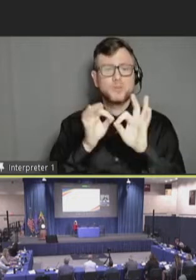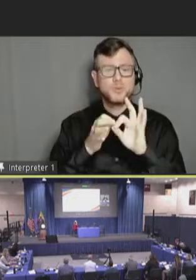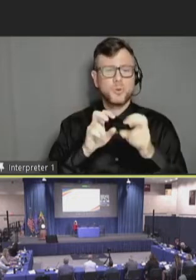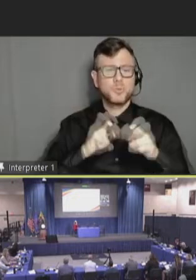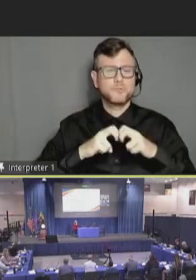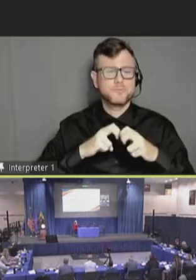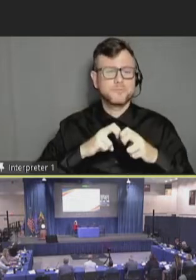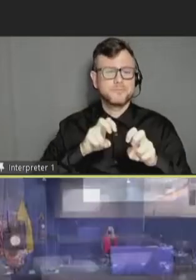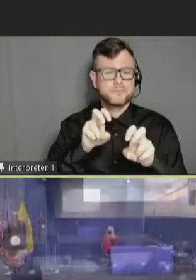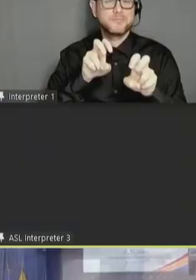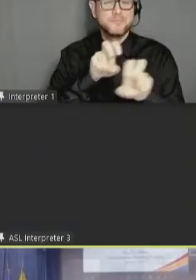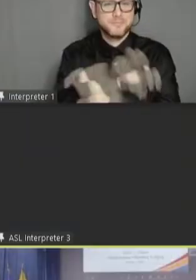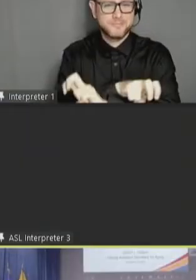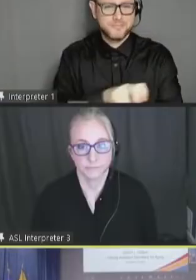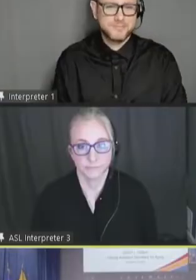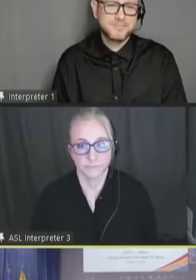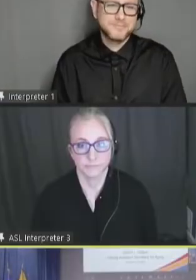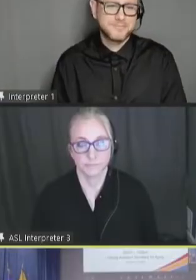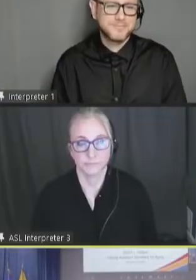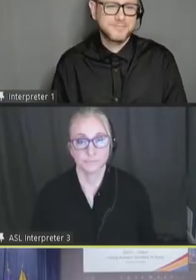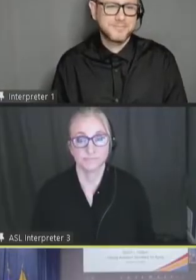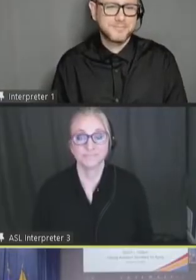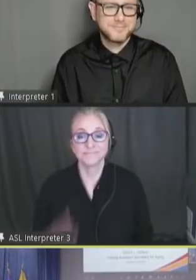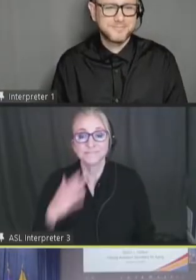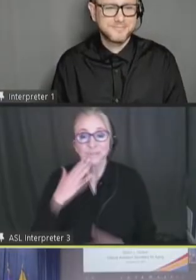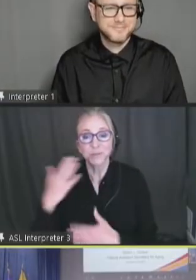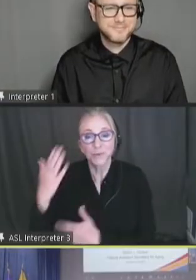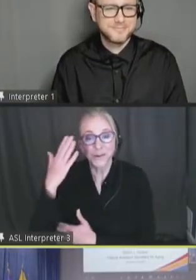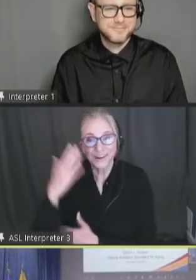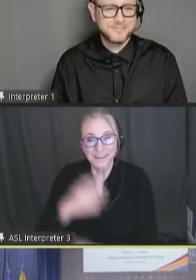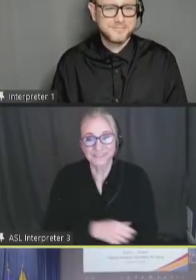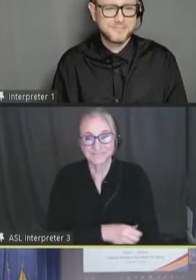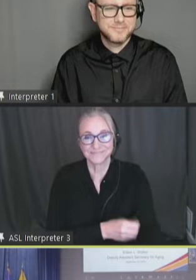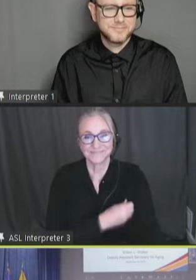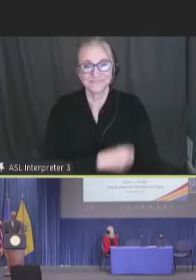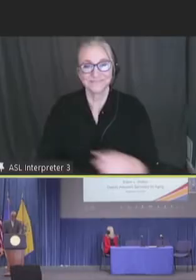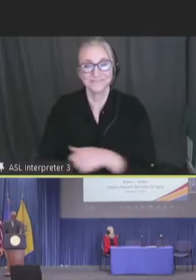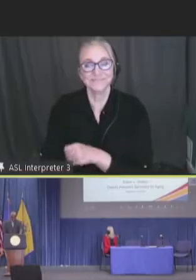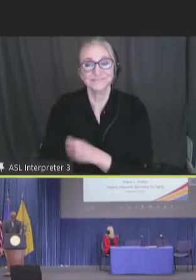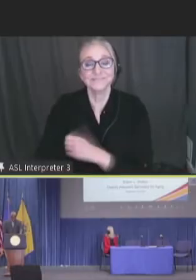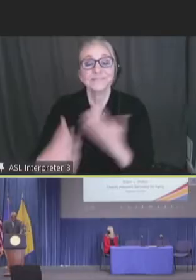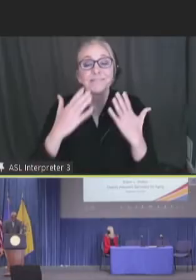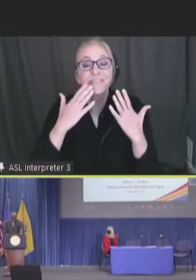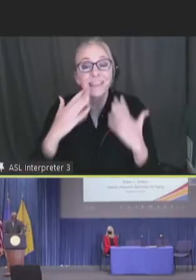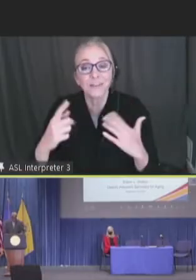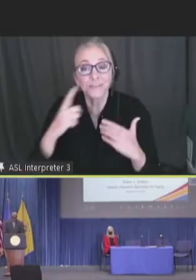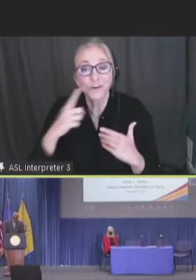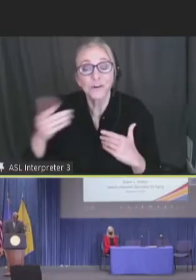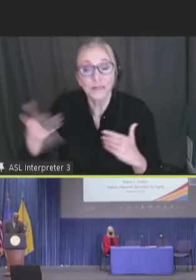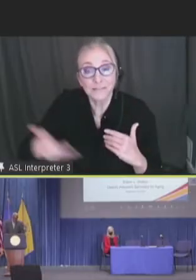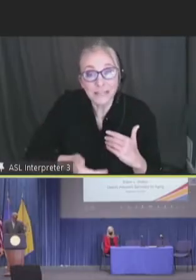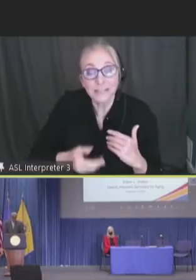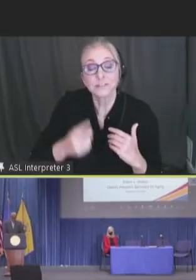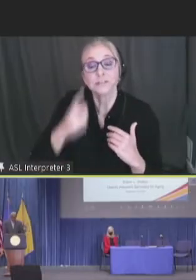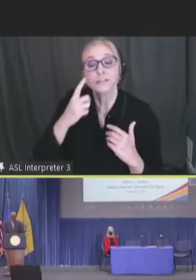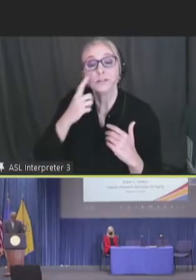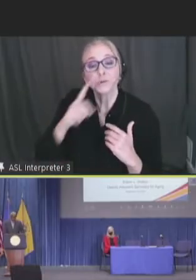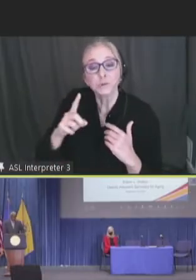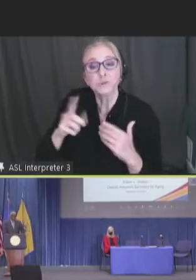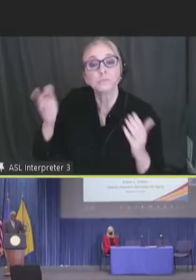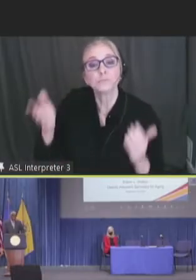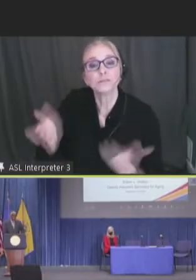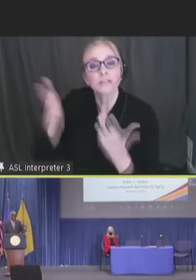Good morning. And thank you for the invitation to present the strategies